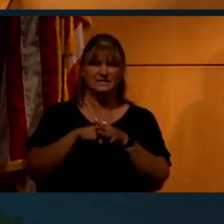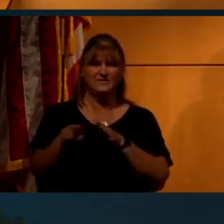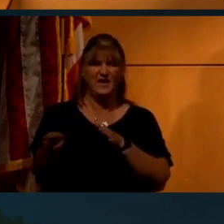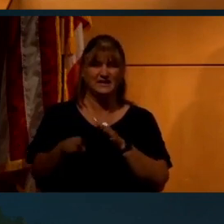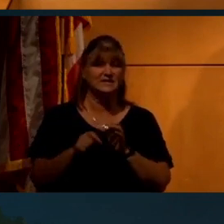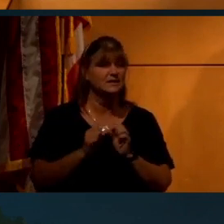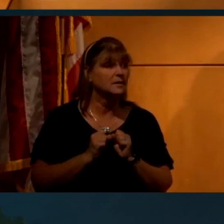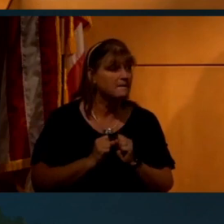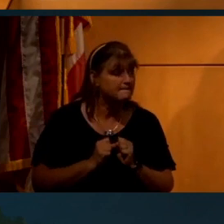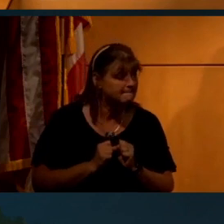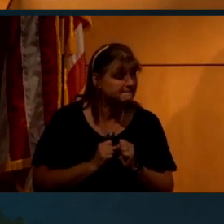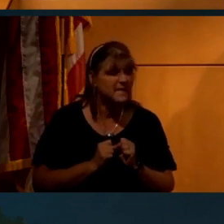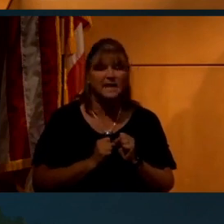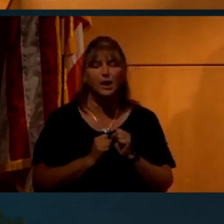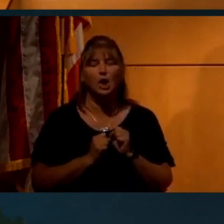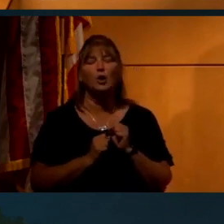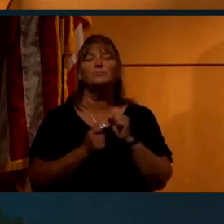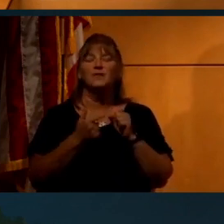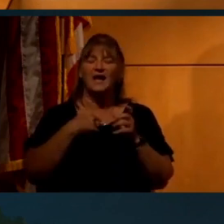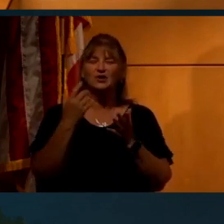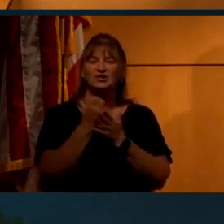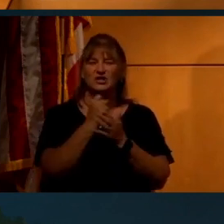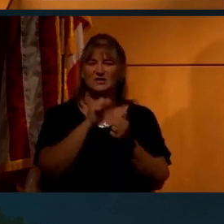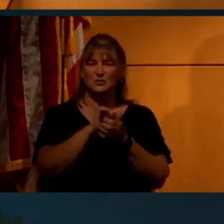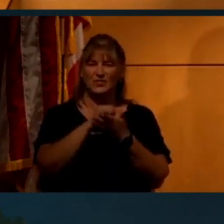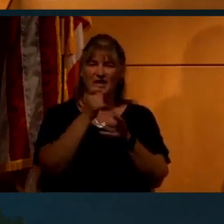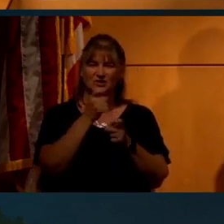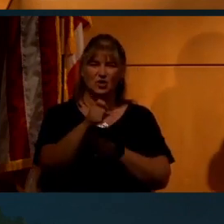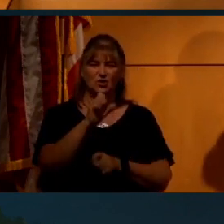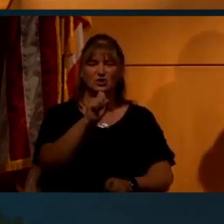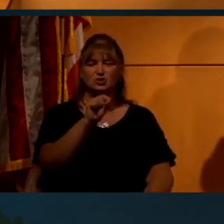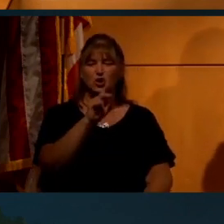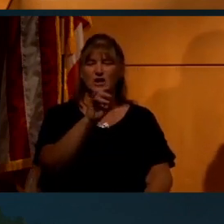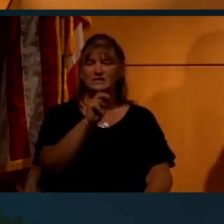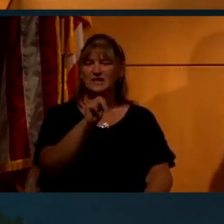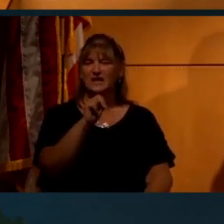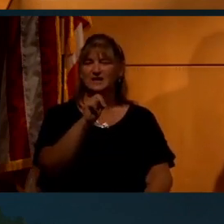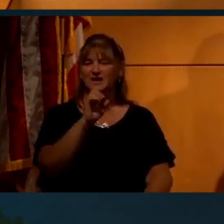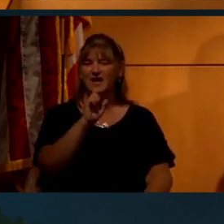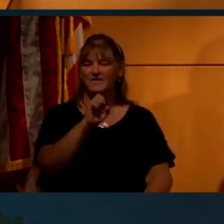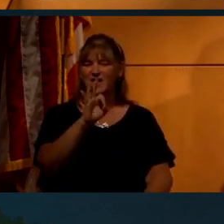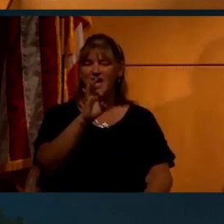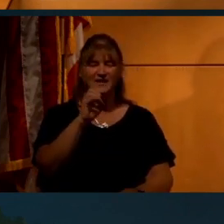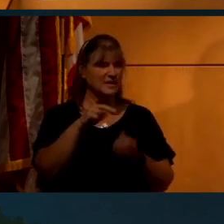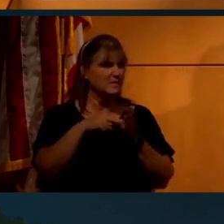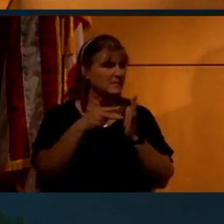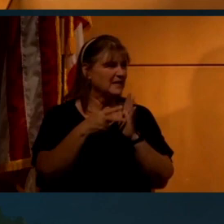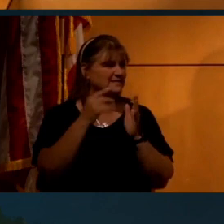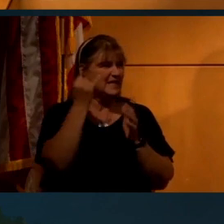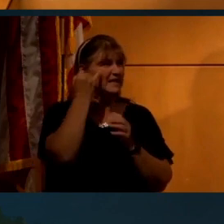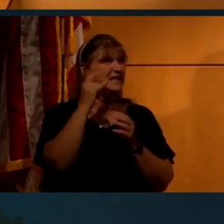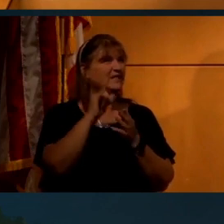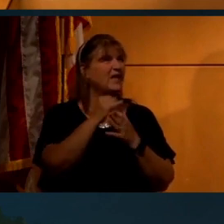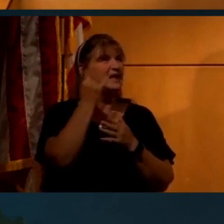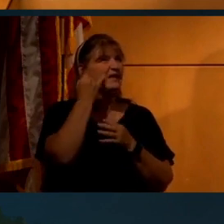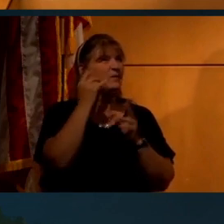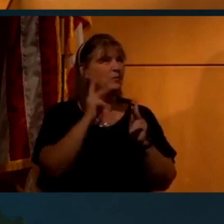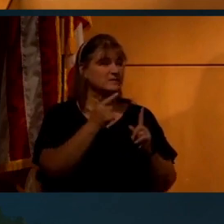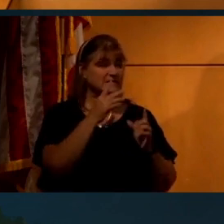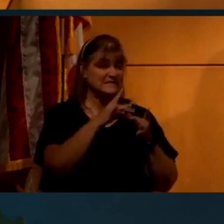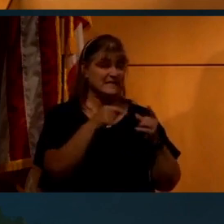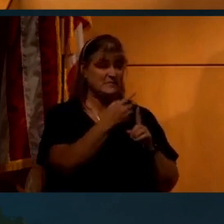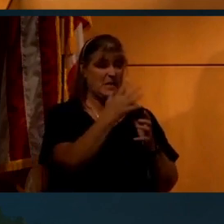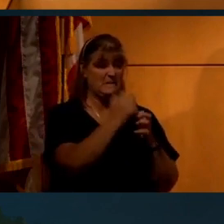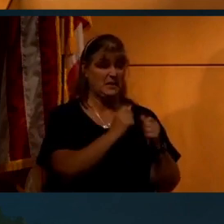No, I took a chance with that joke. The Streisand effect is actually this idea that if somebody